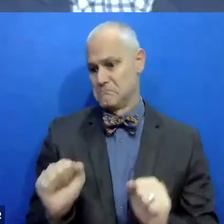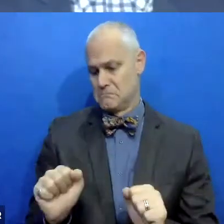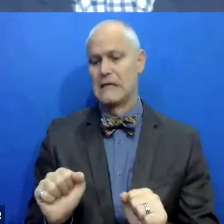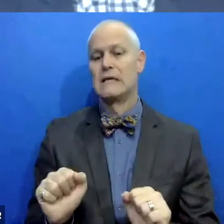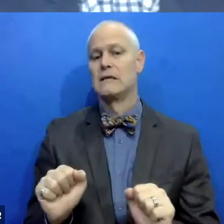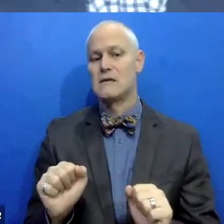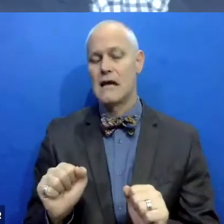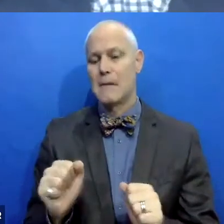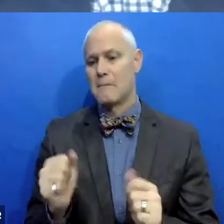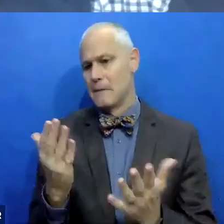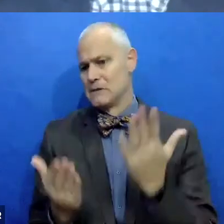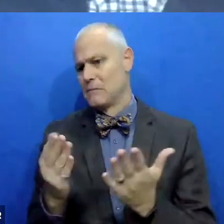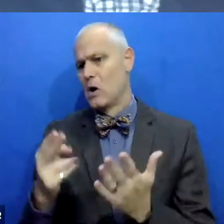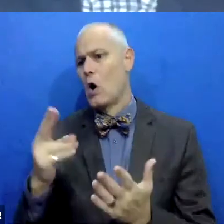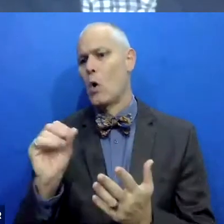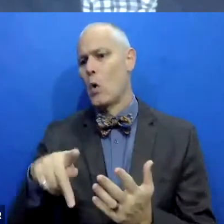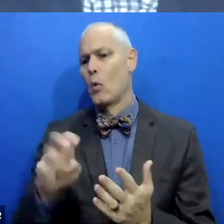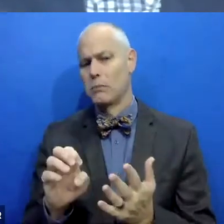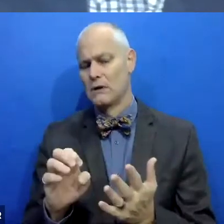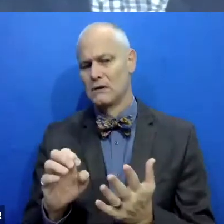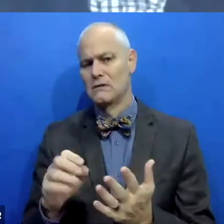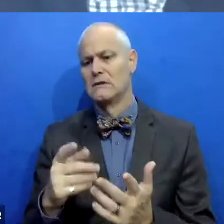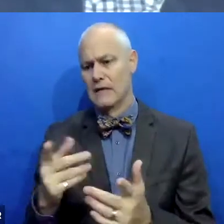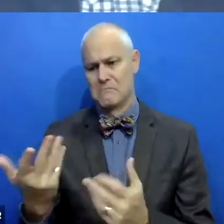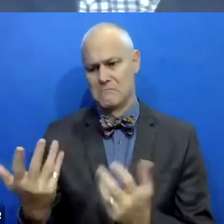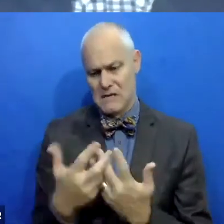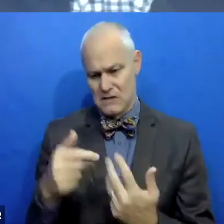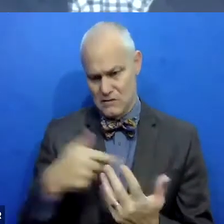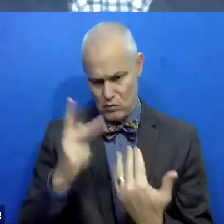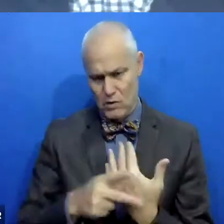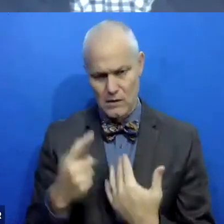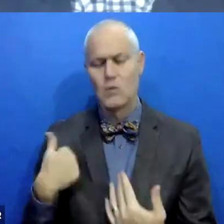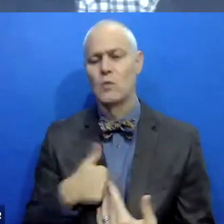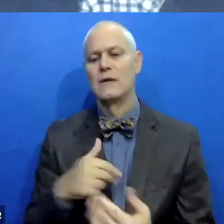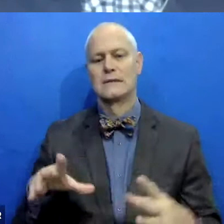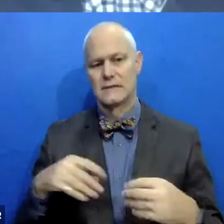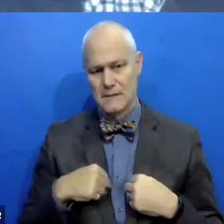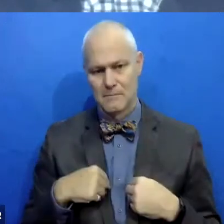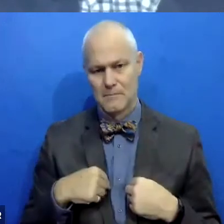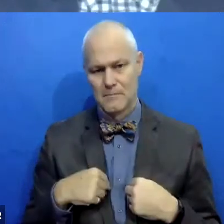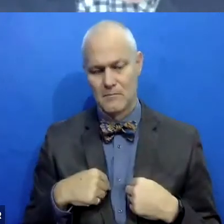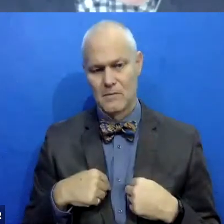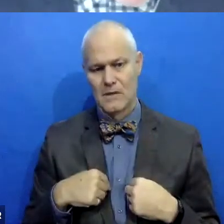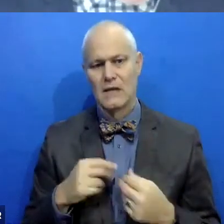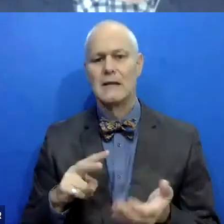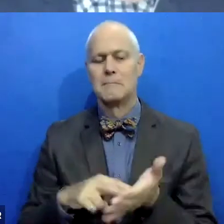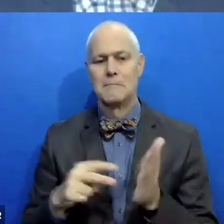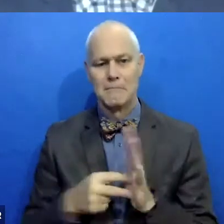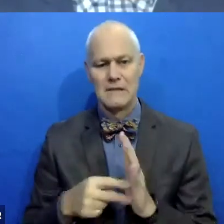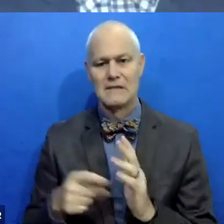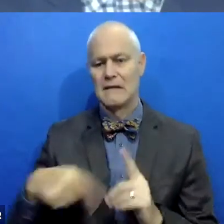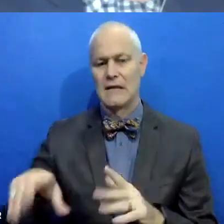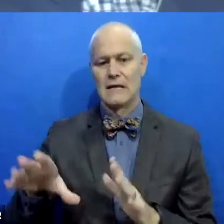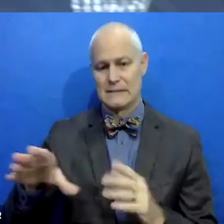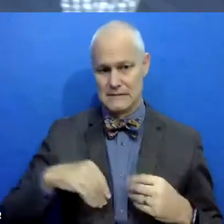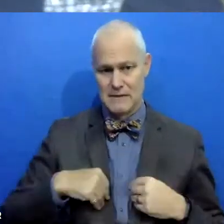glimmer of willingness to engage in what the program asks, we accept them into the program. And what that means they're being accepted into